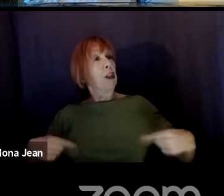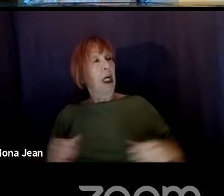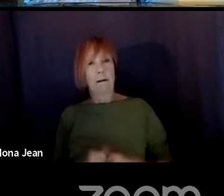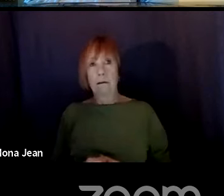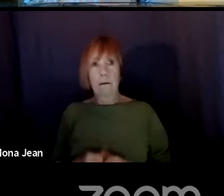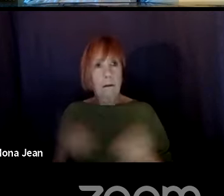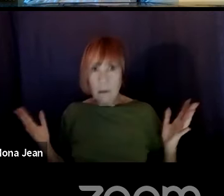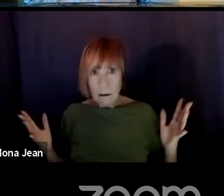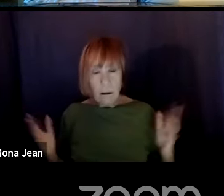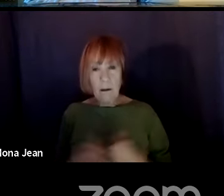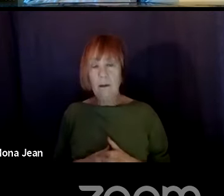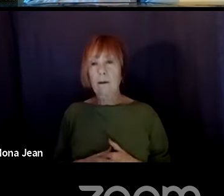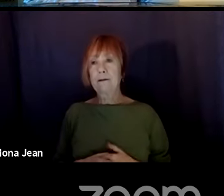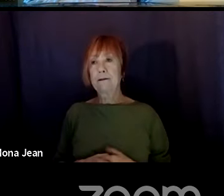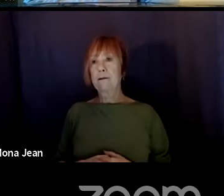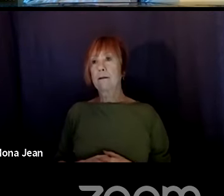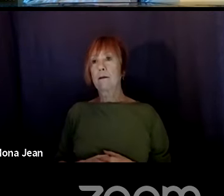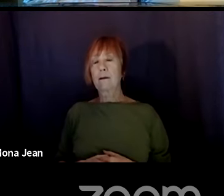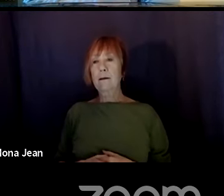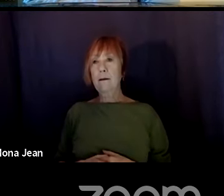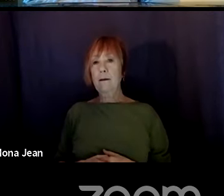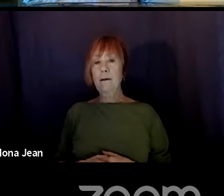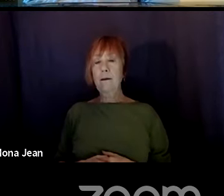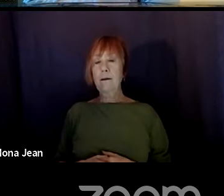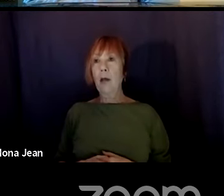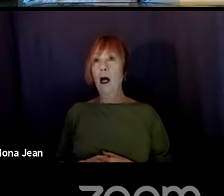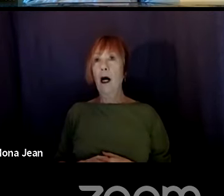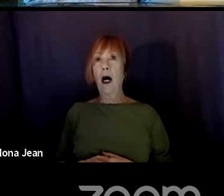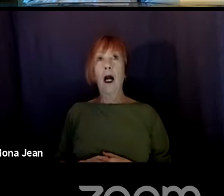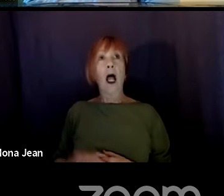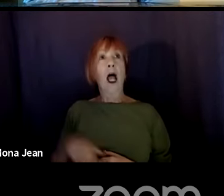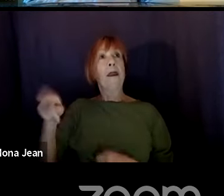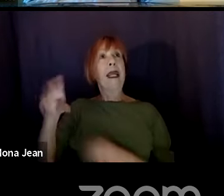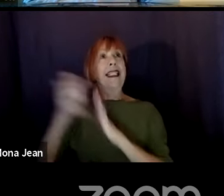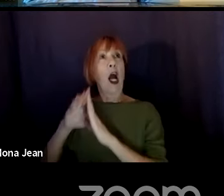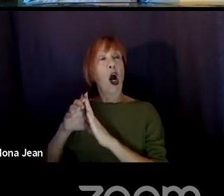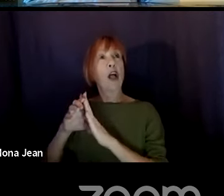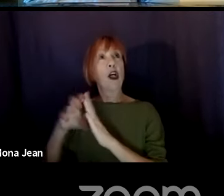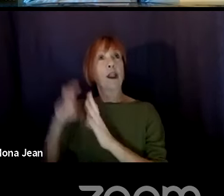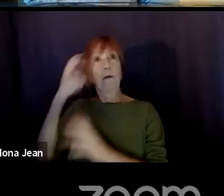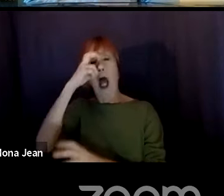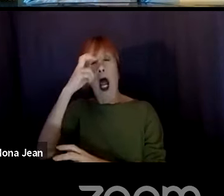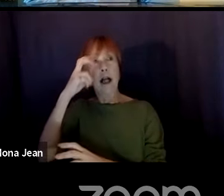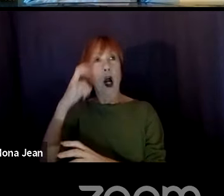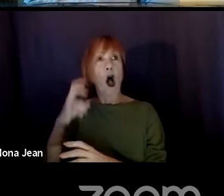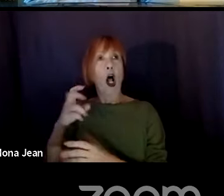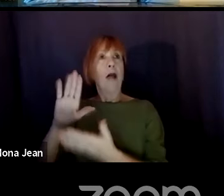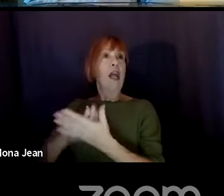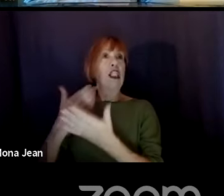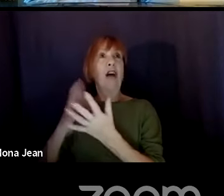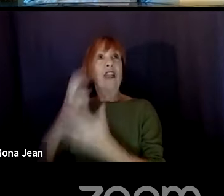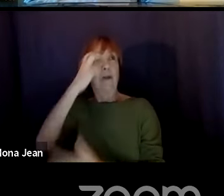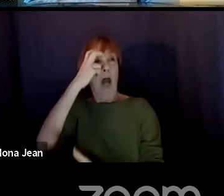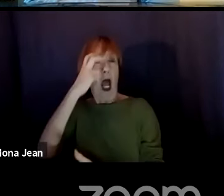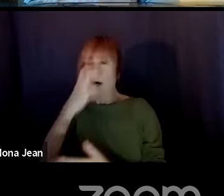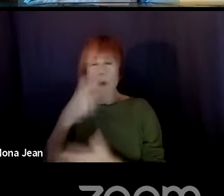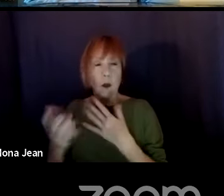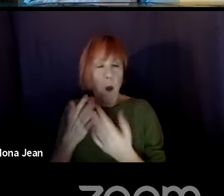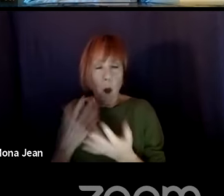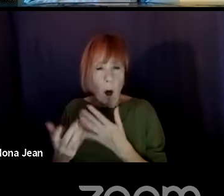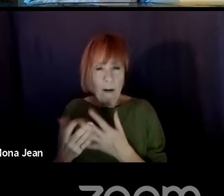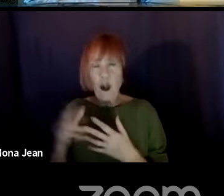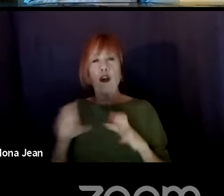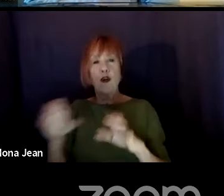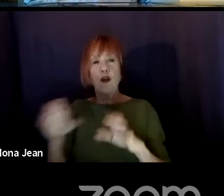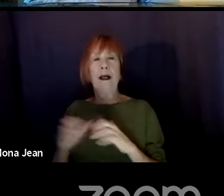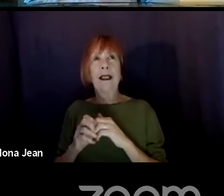obviously, um, blind, but they're doing something that a normal person, I should